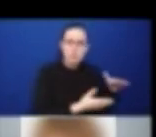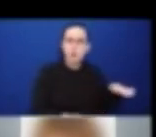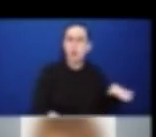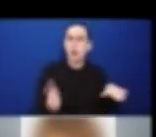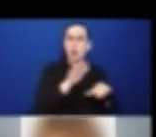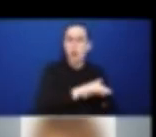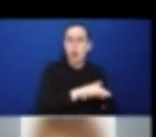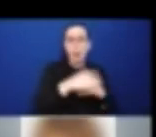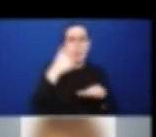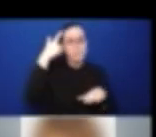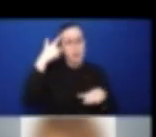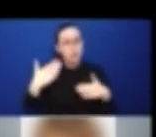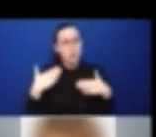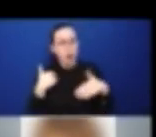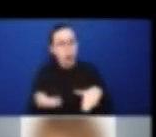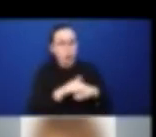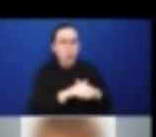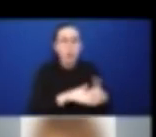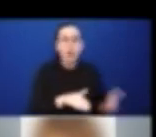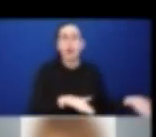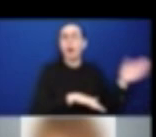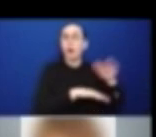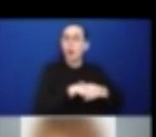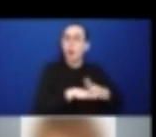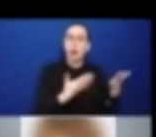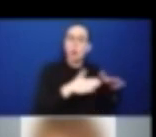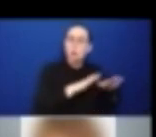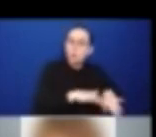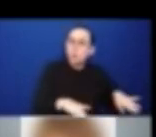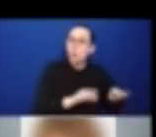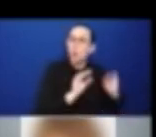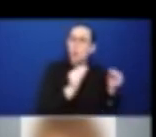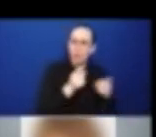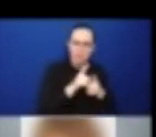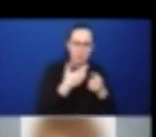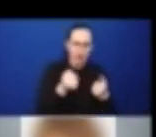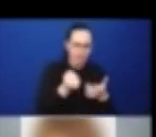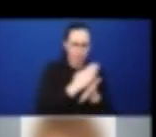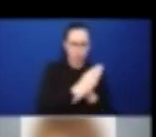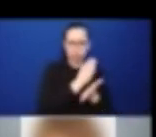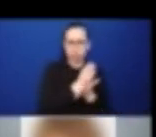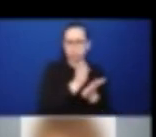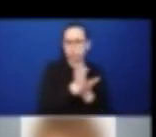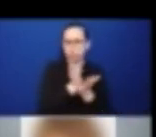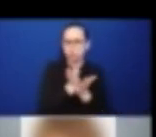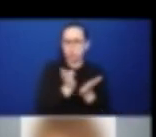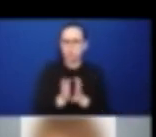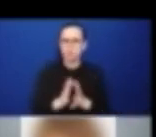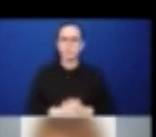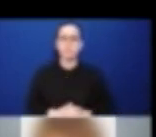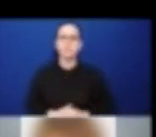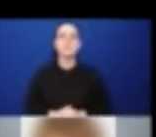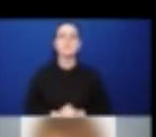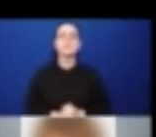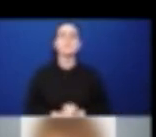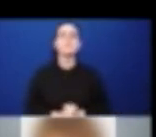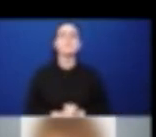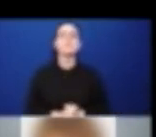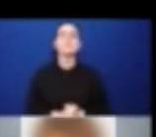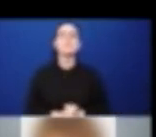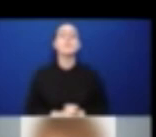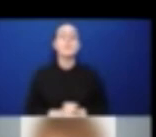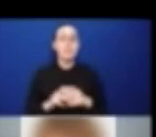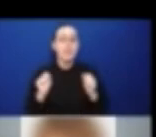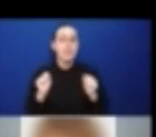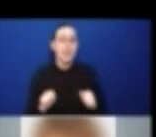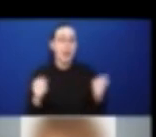Highlighting some uses of aspects like ethical decision making frameworks and some intersections when governments